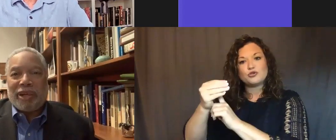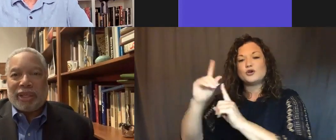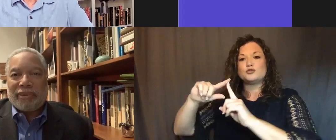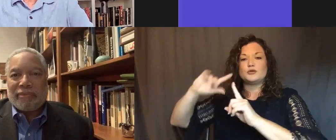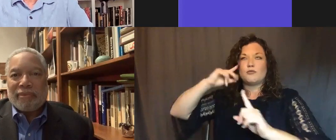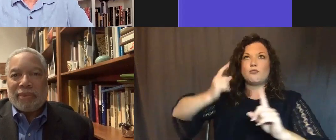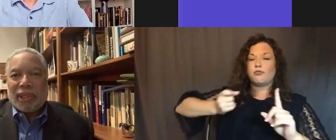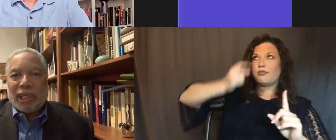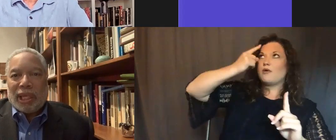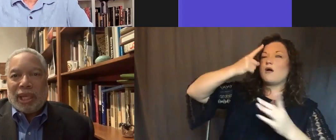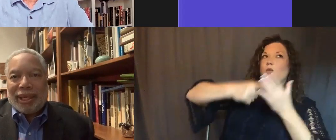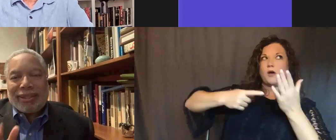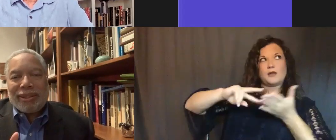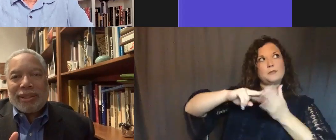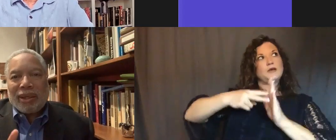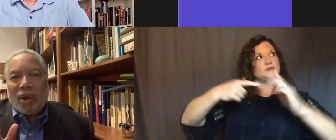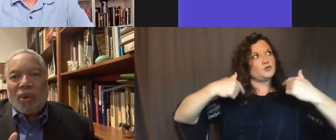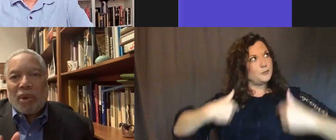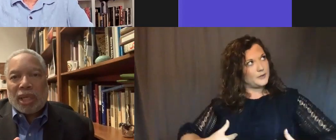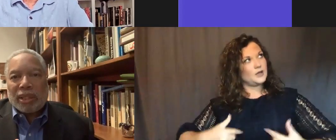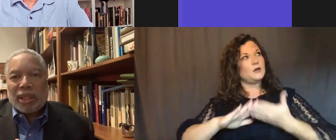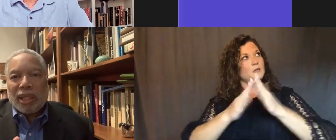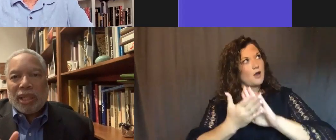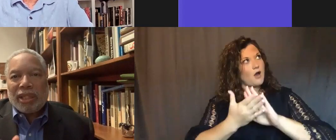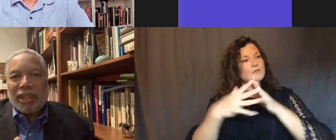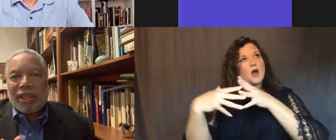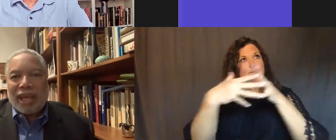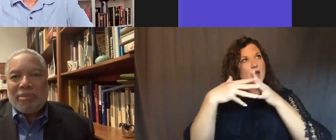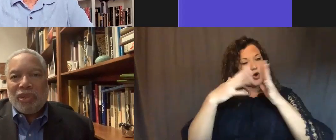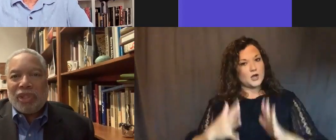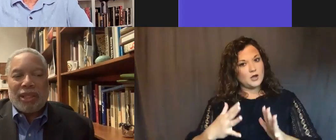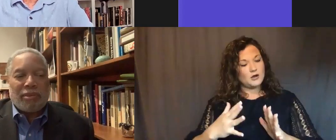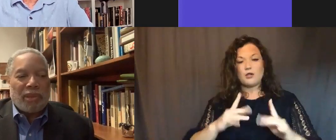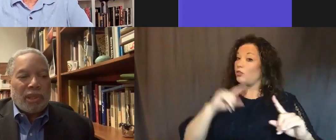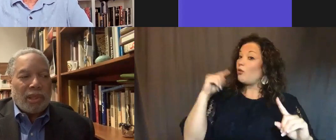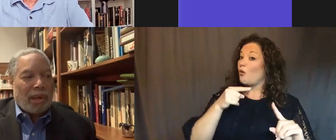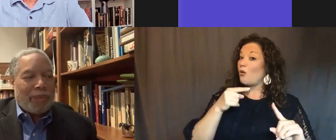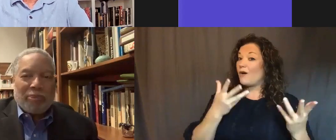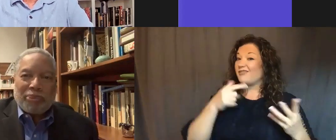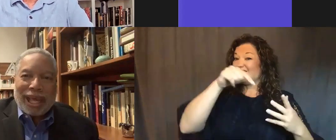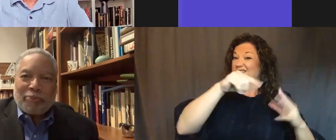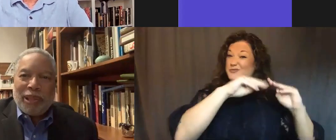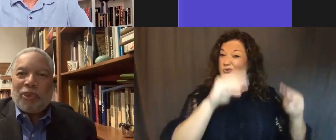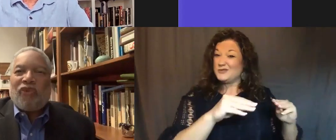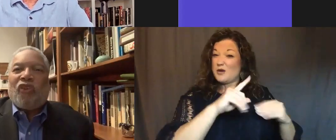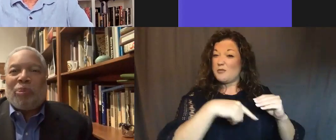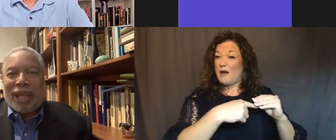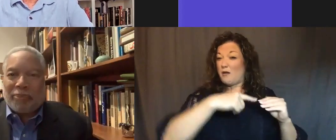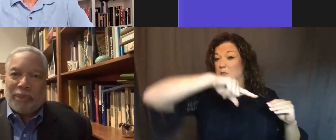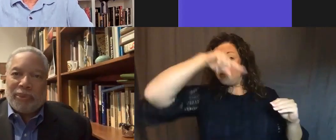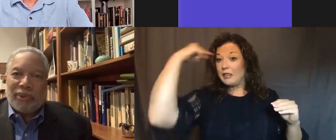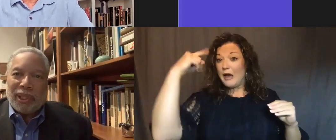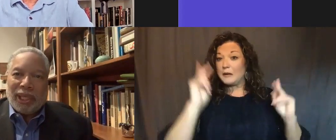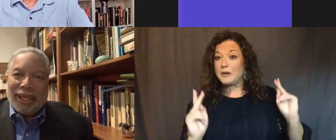to be an American. In essence, the goal was this is not a museum about black people for